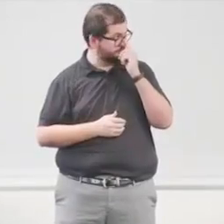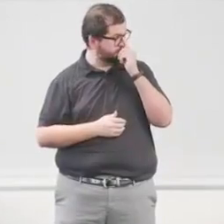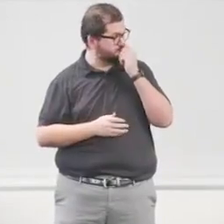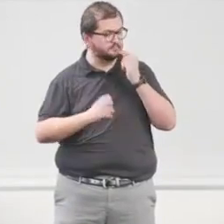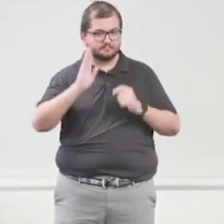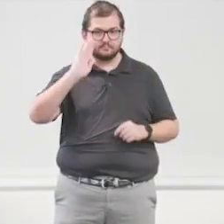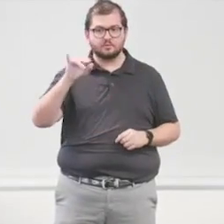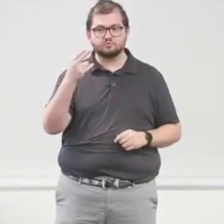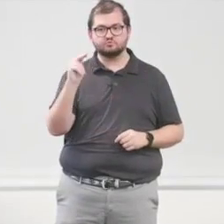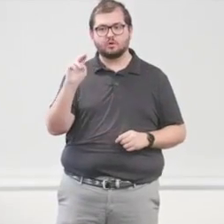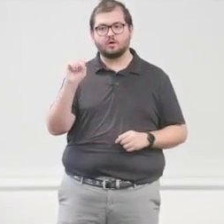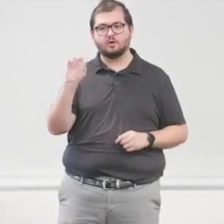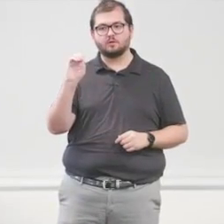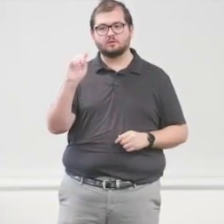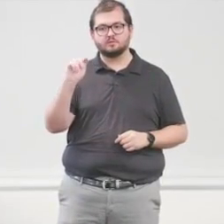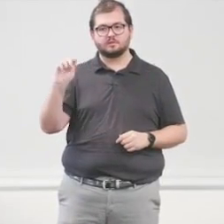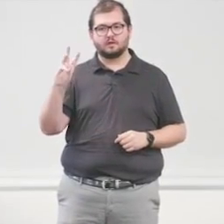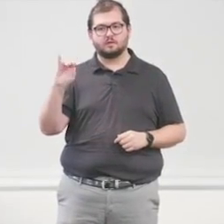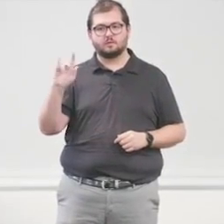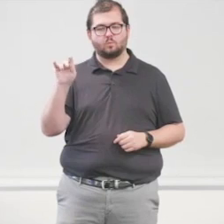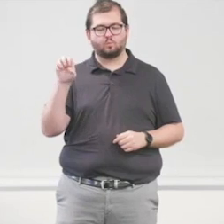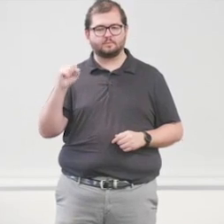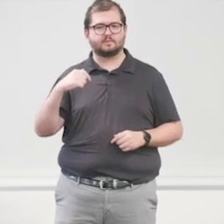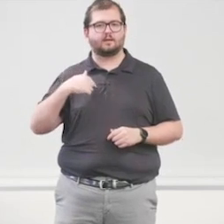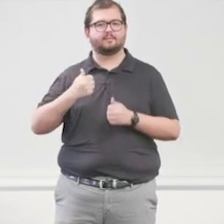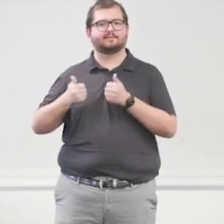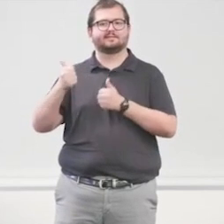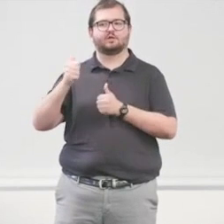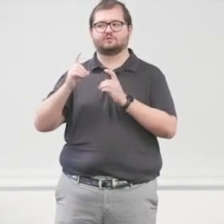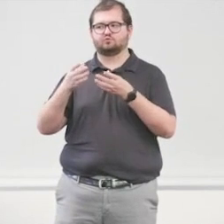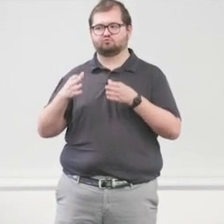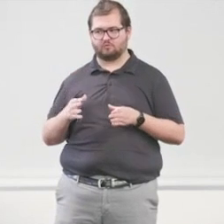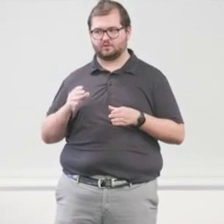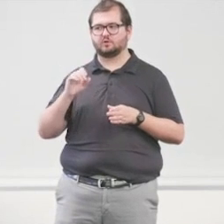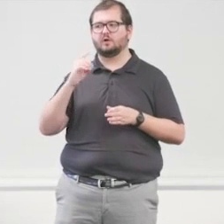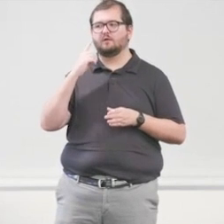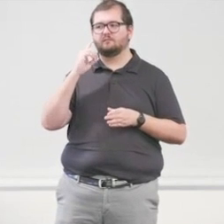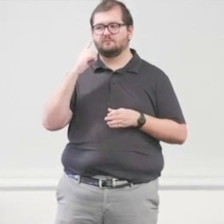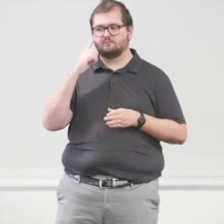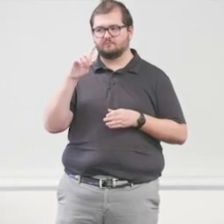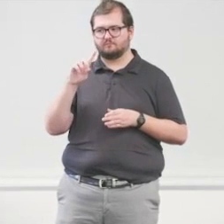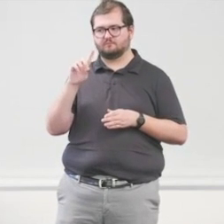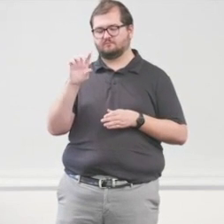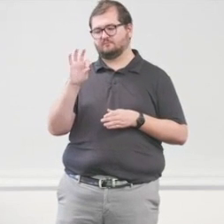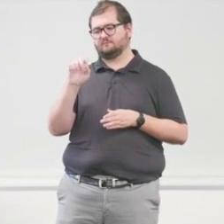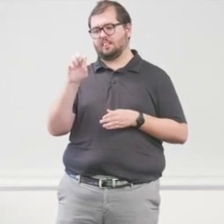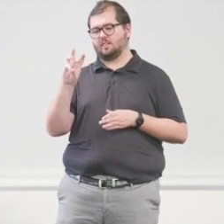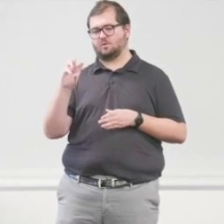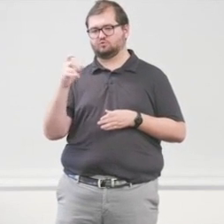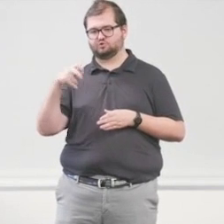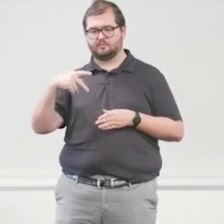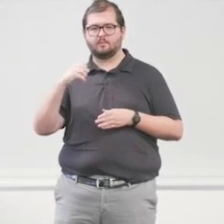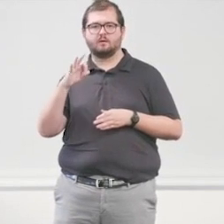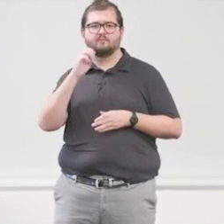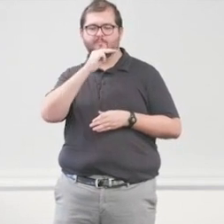John Scott Williams. I'm the executive director of Fellowship Square at Mesa at Main Street and Power Road. I've been there for 27